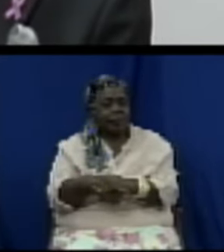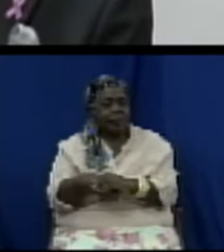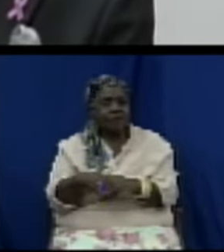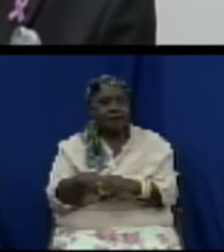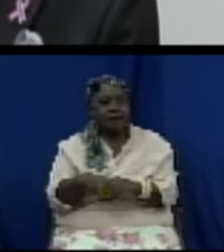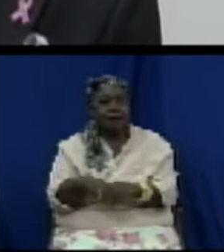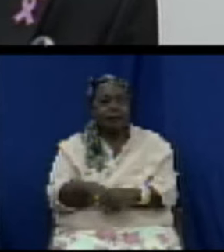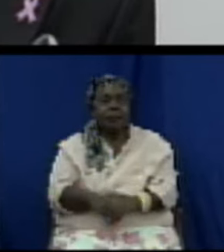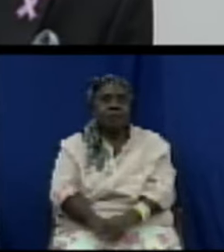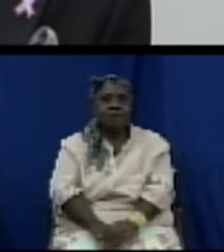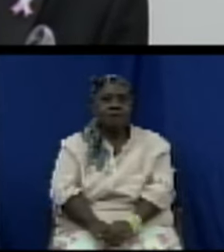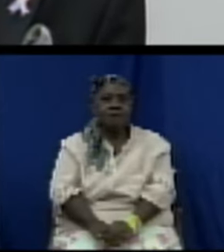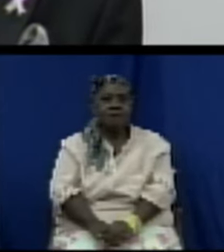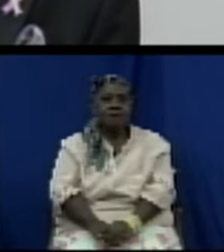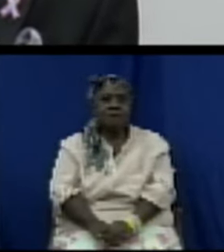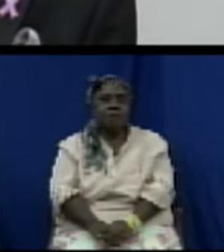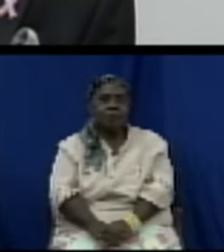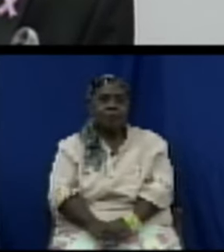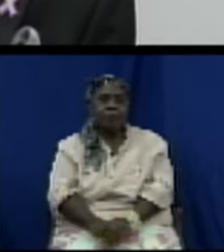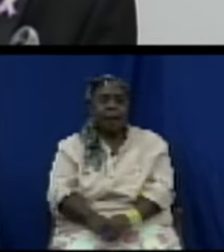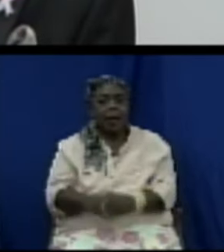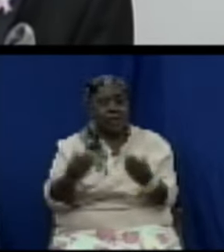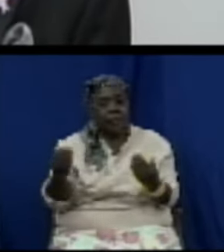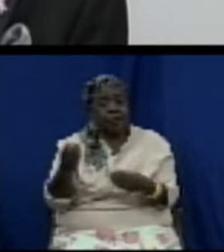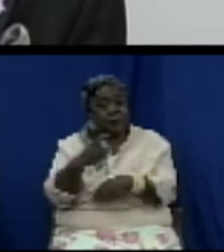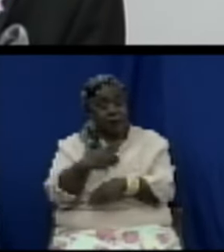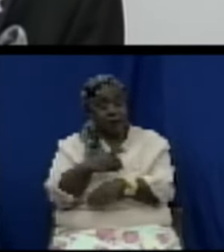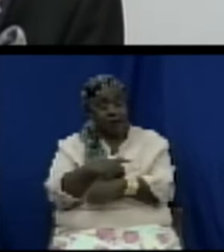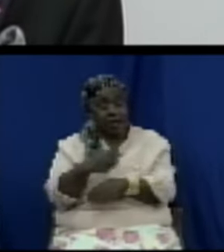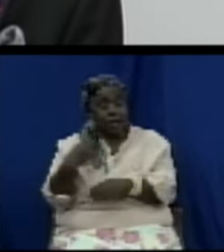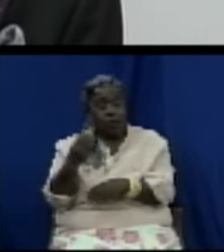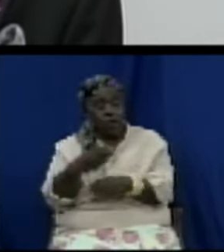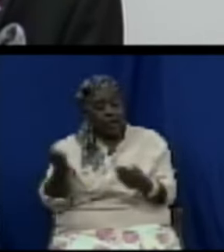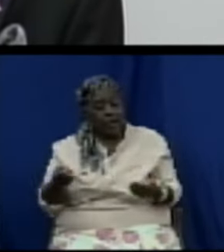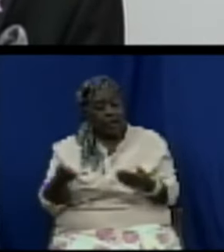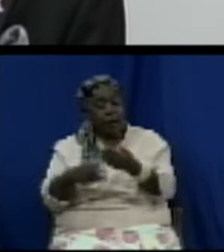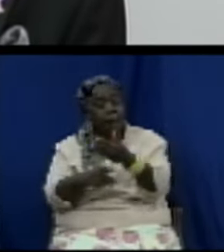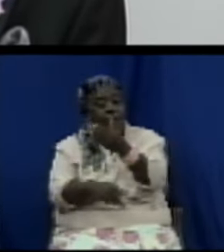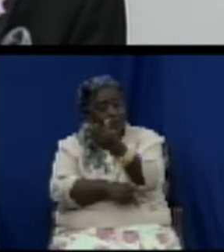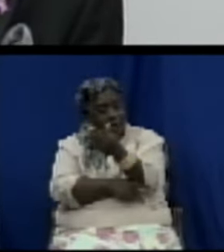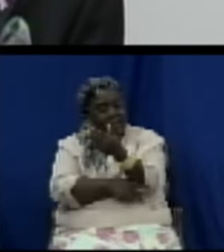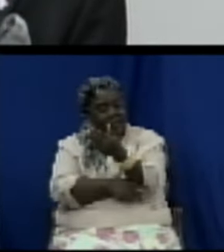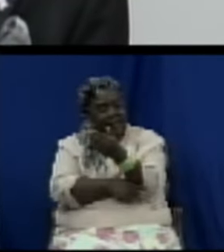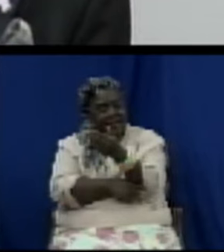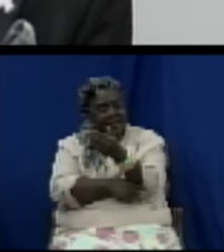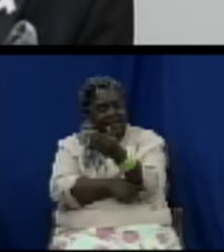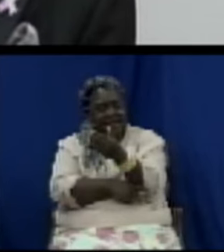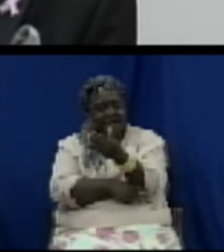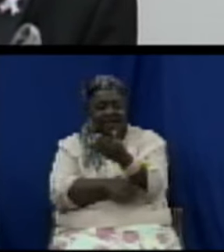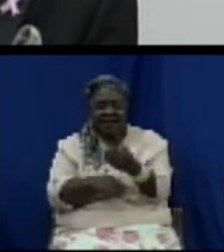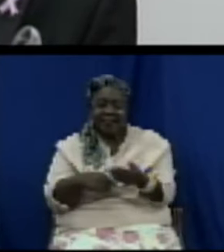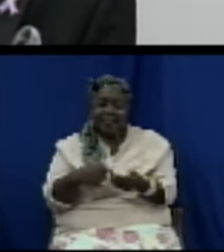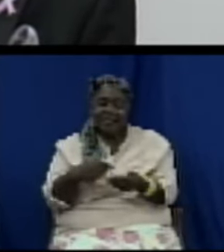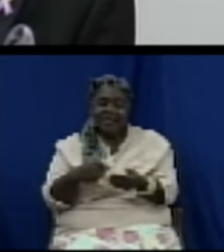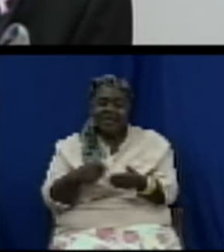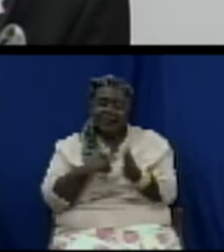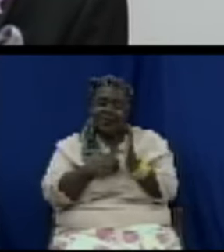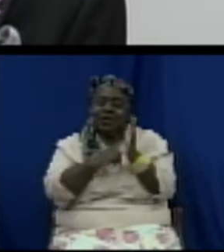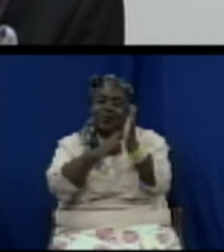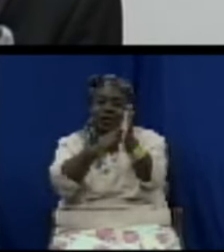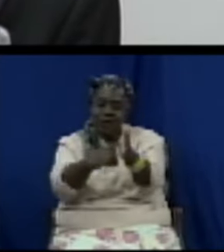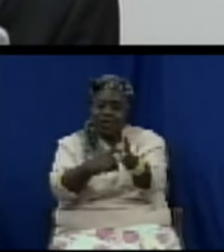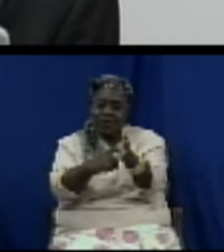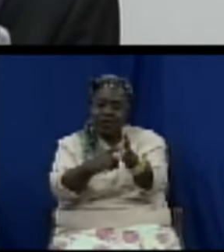to come to Parliament today and ensure that this new piece of